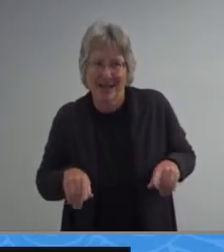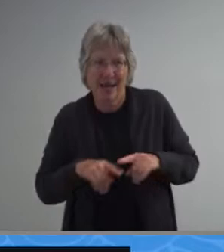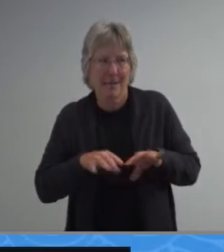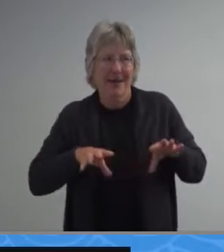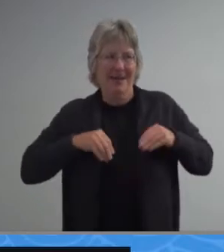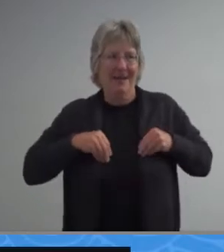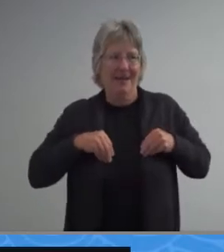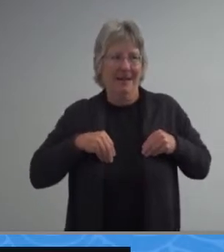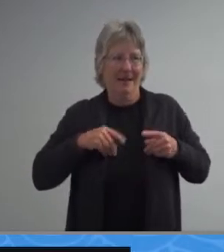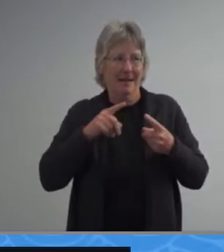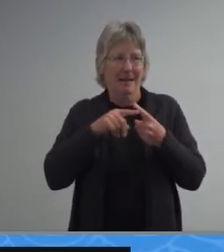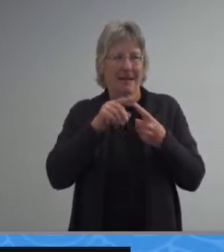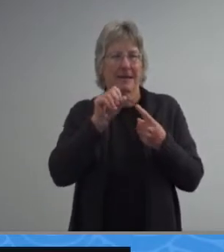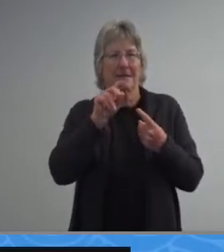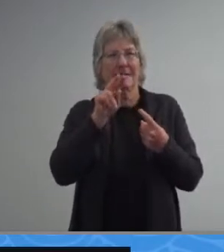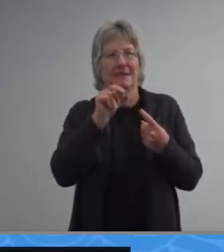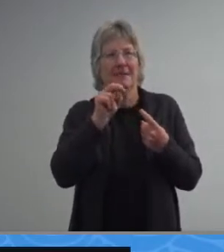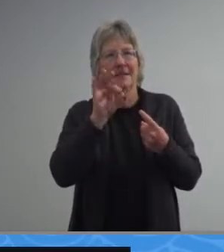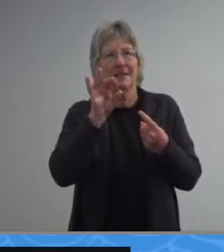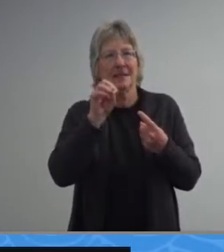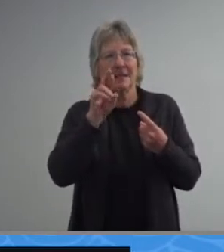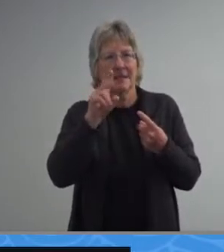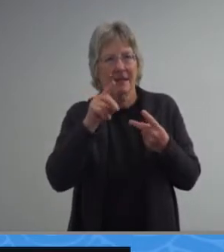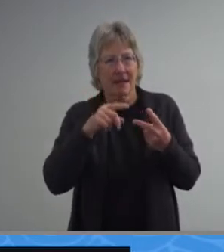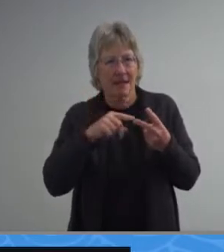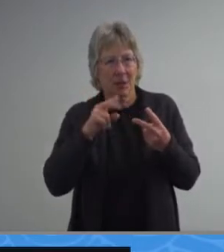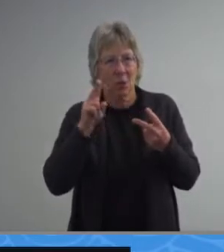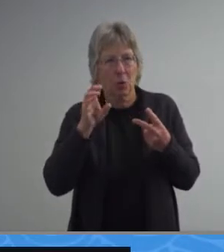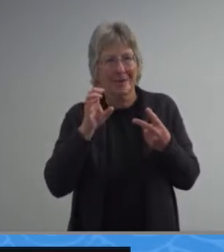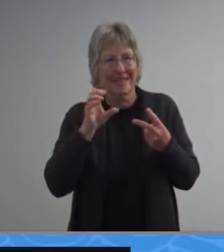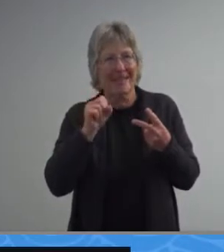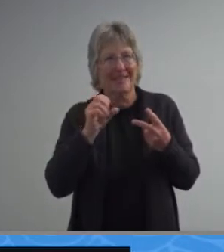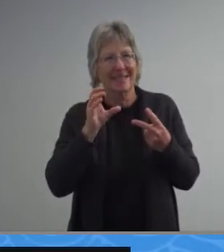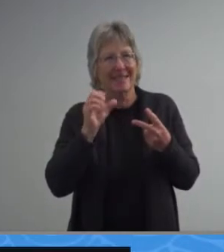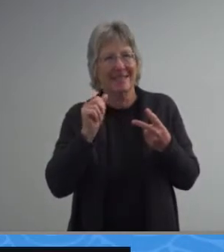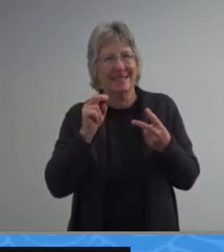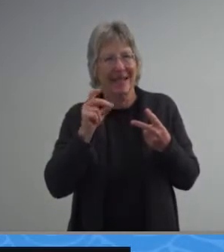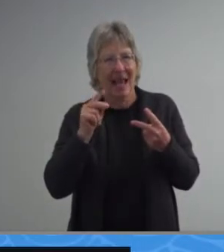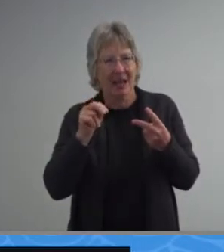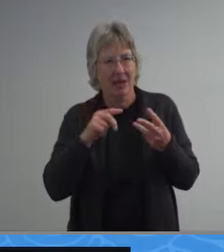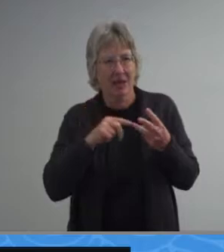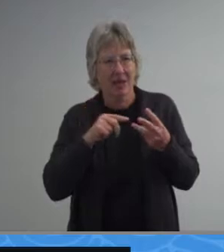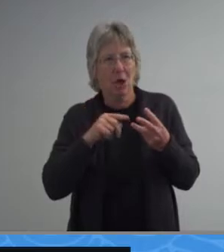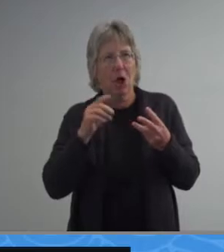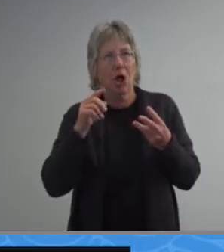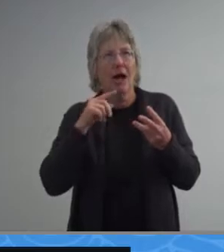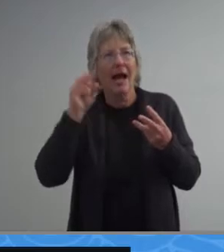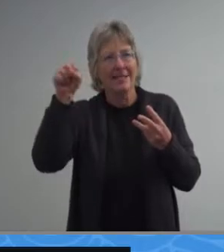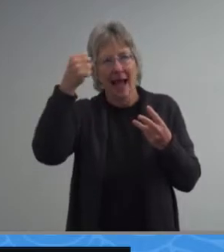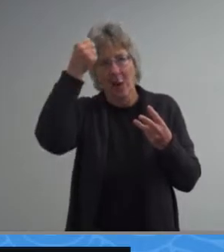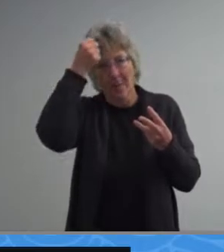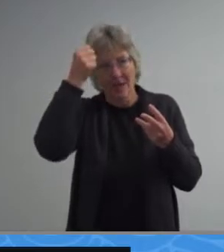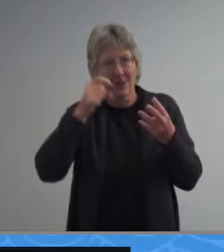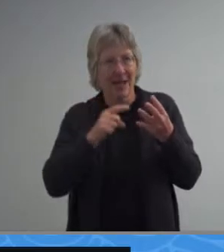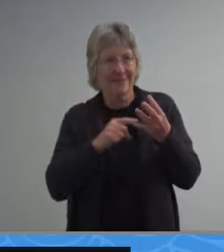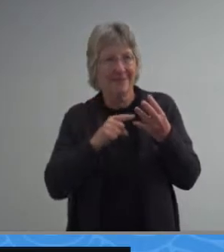accepted to stanford university um uc santa cruz sacramento state and cal state long beach